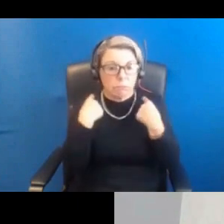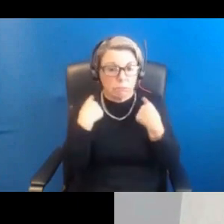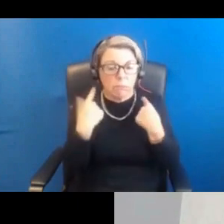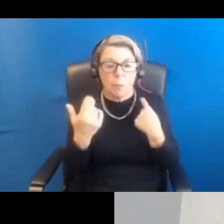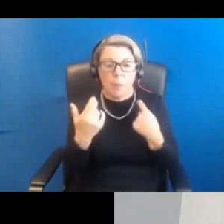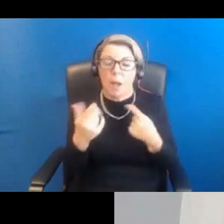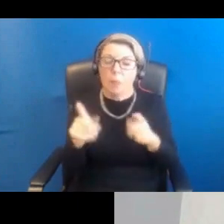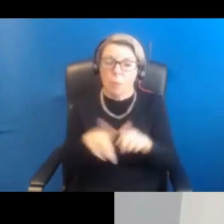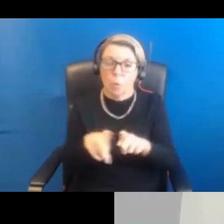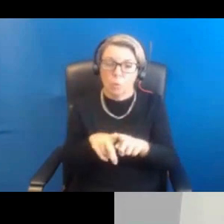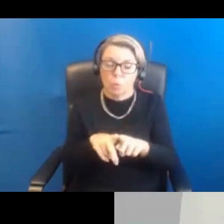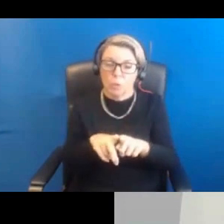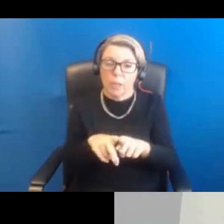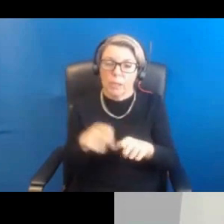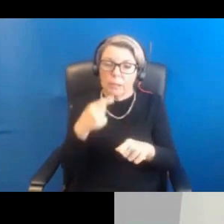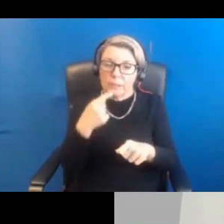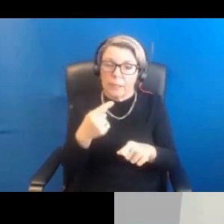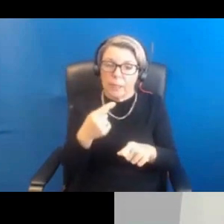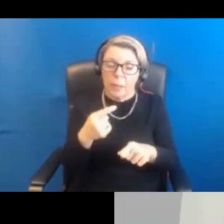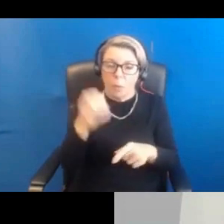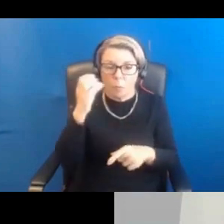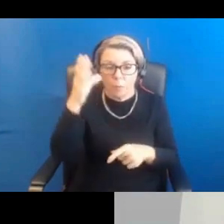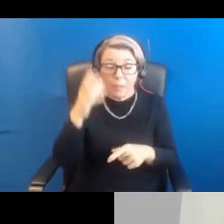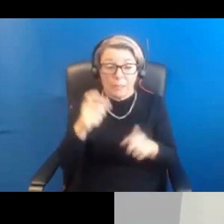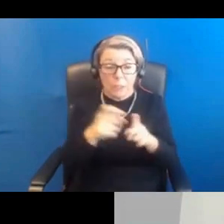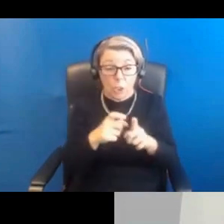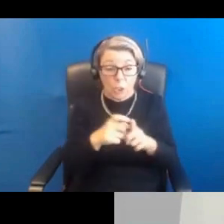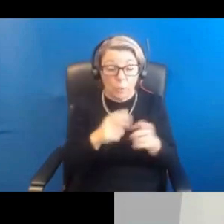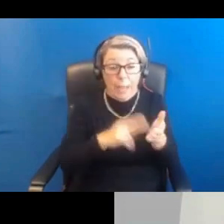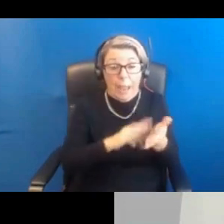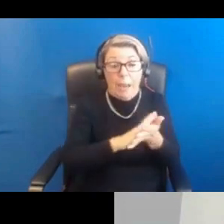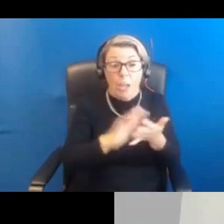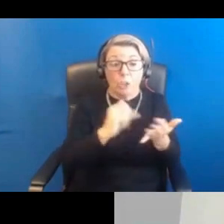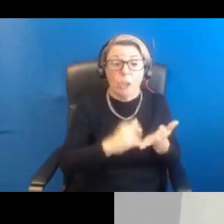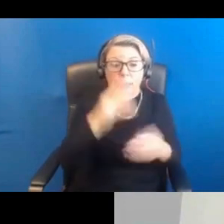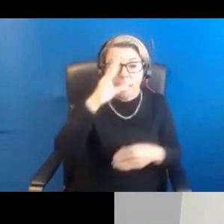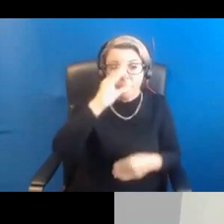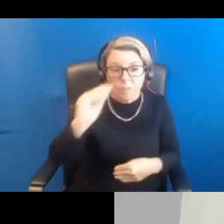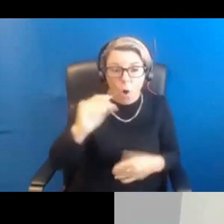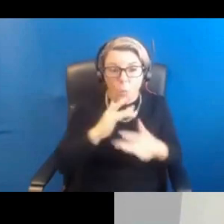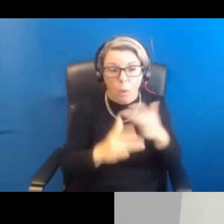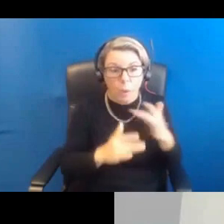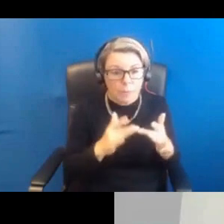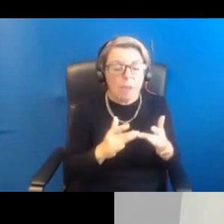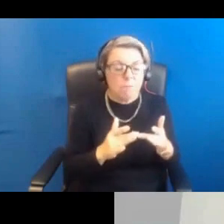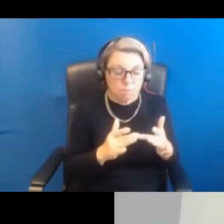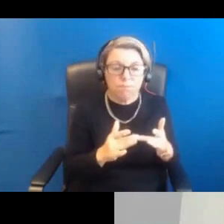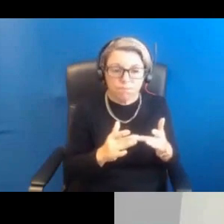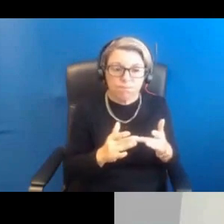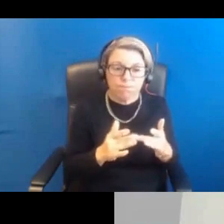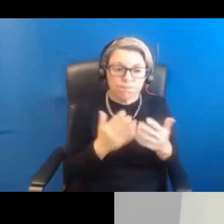Professor Duncan has said, that the NHS Informed website is very helpful on polycystic ovarian syndrome.